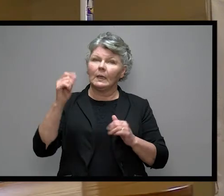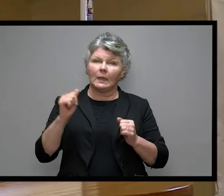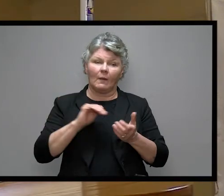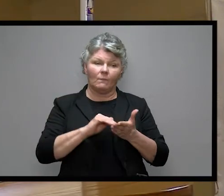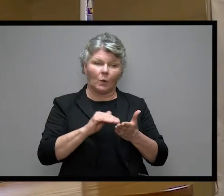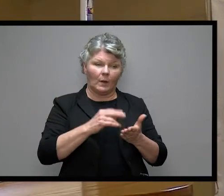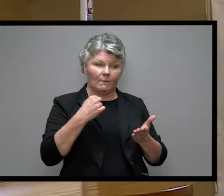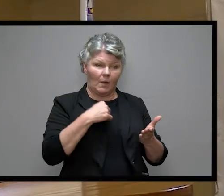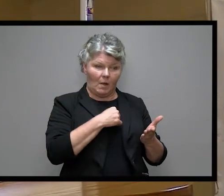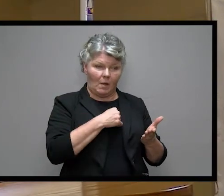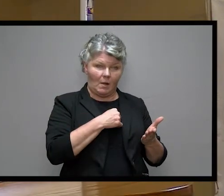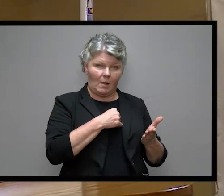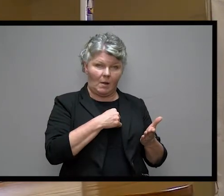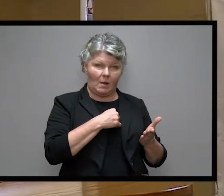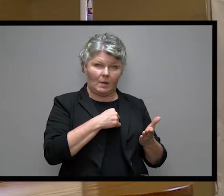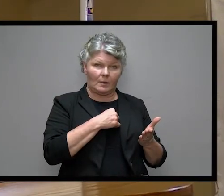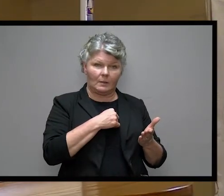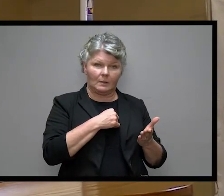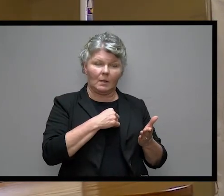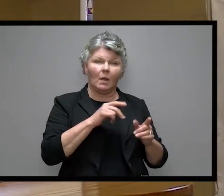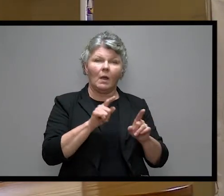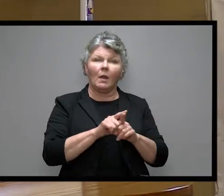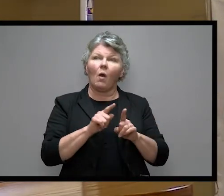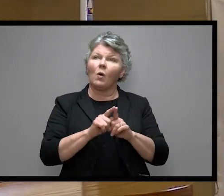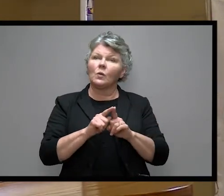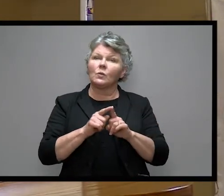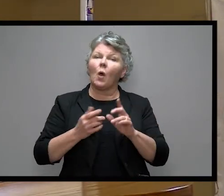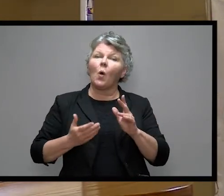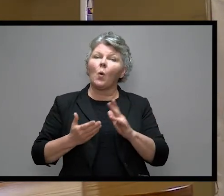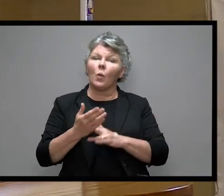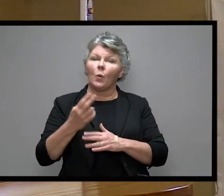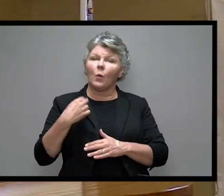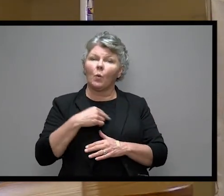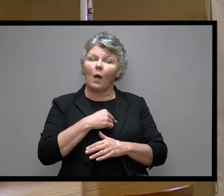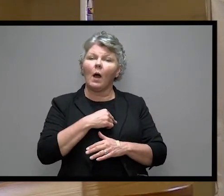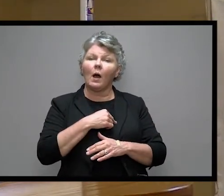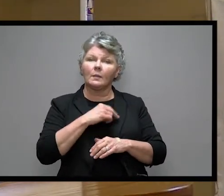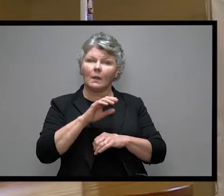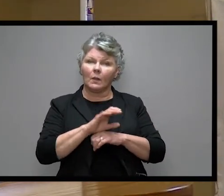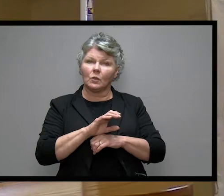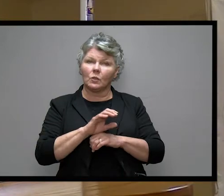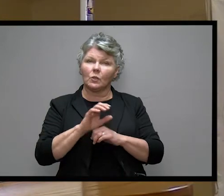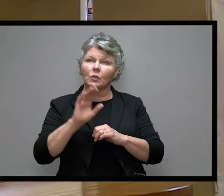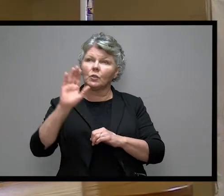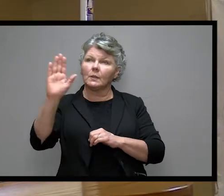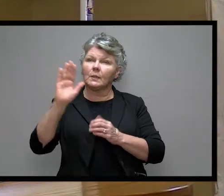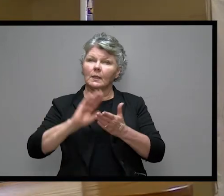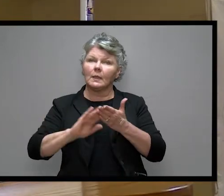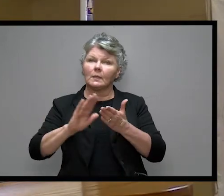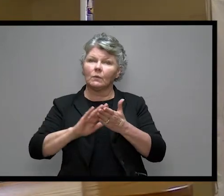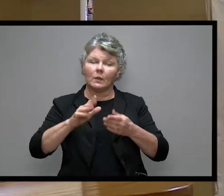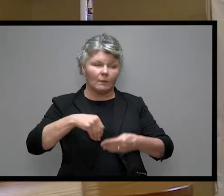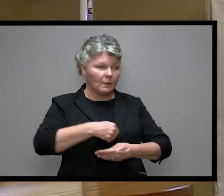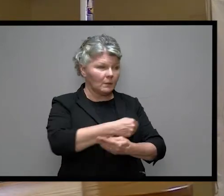us and also reach out through us and the church with his forgiveness.